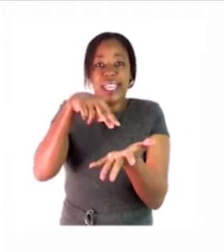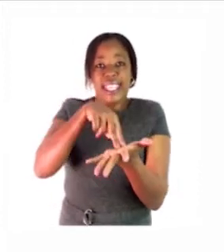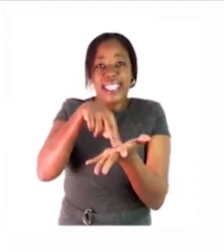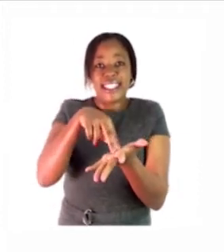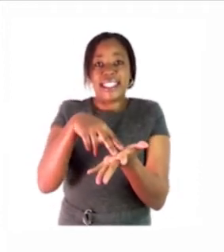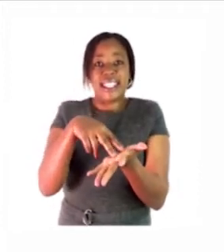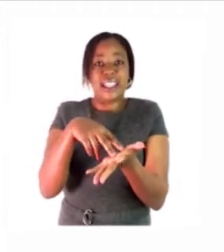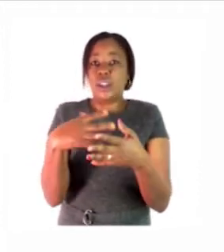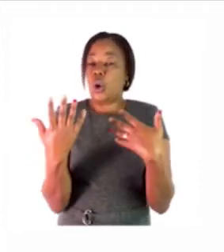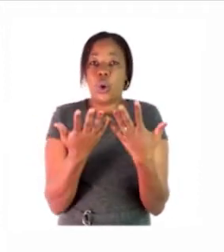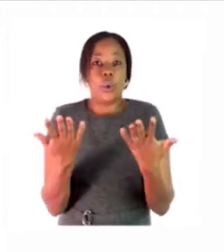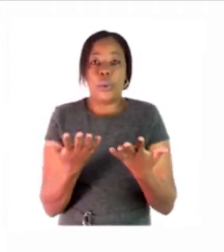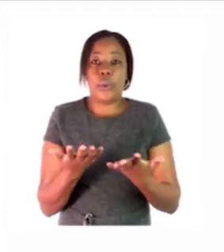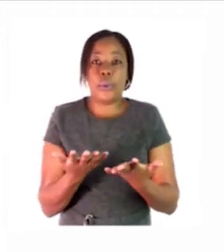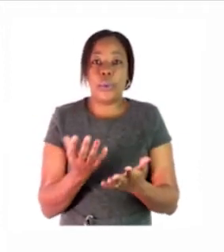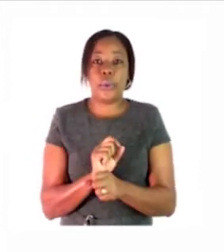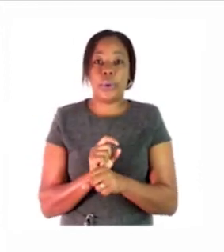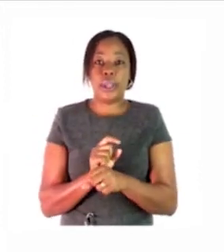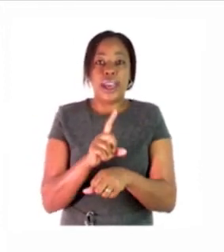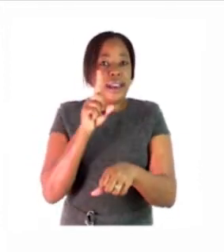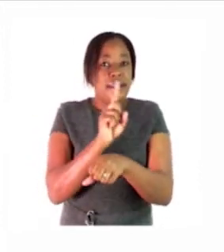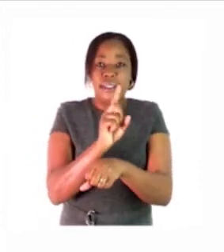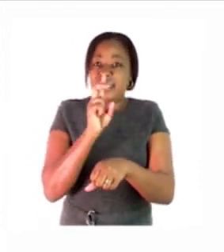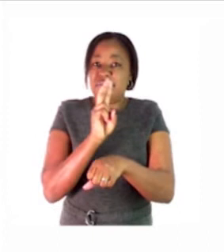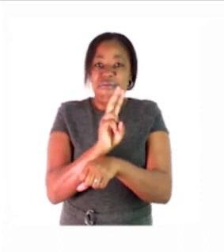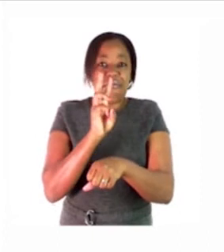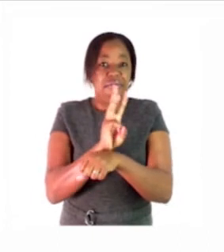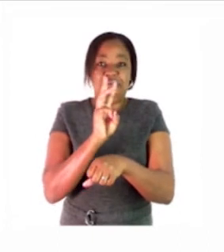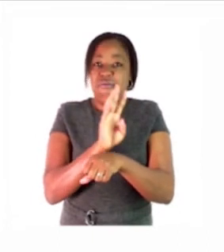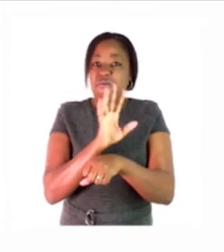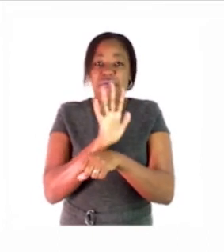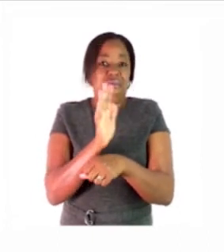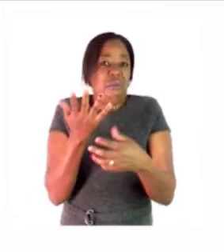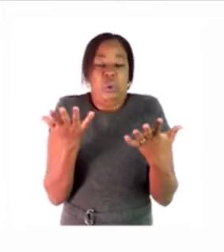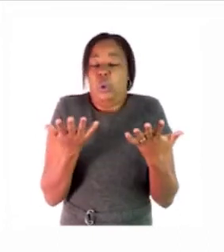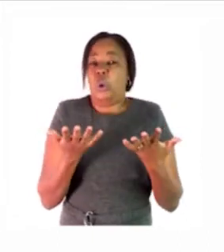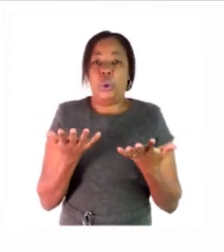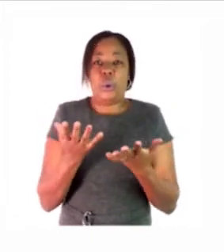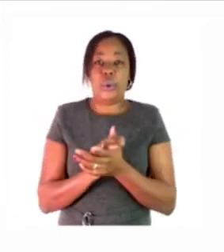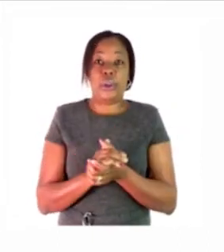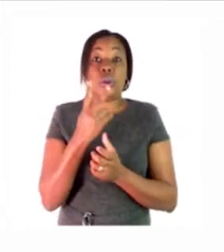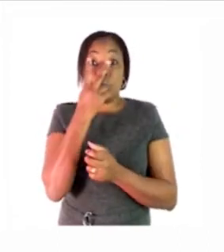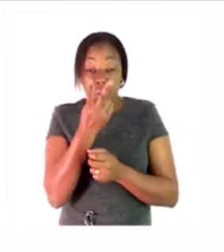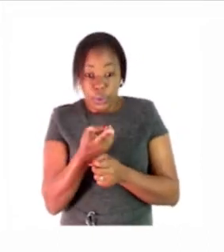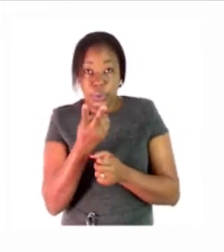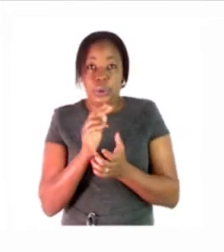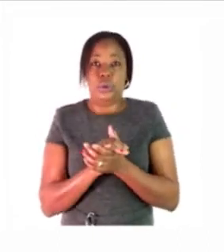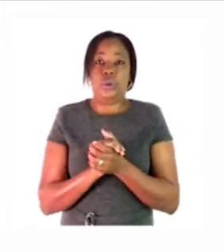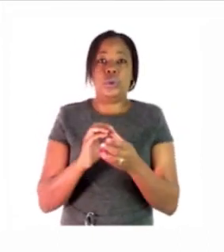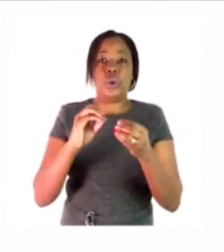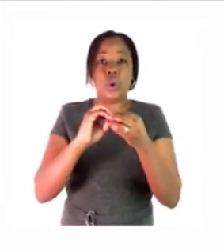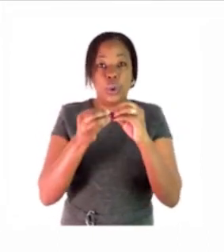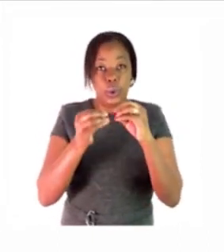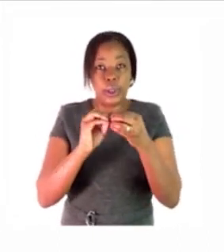numbers are the ones that we say first second third fourth and we continue like that those are the ordinal numbers